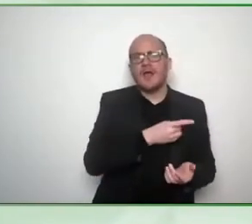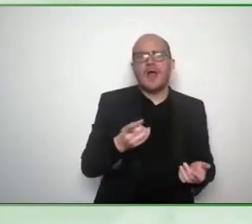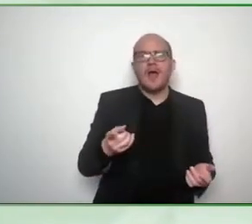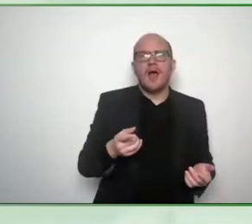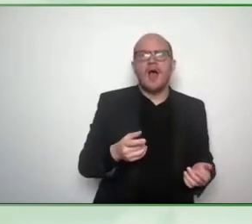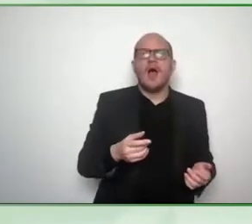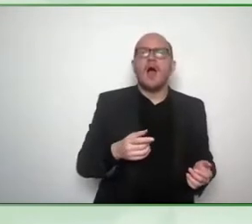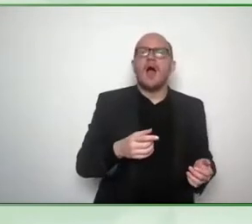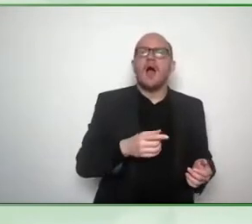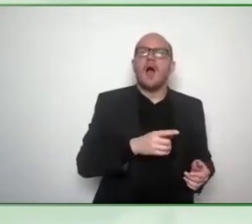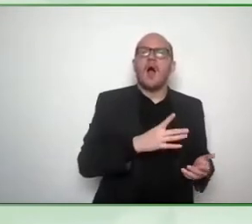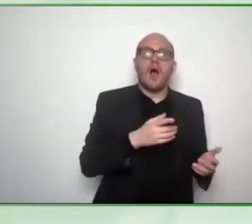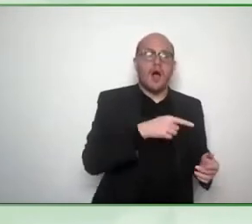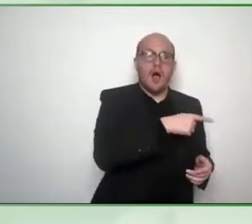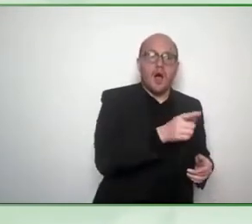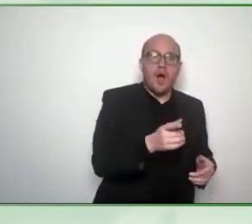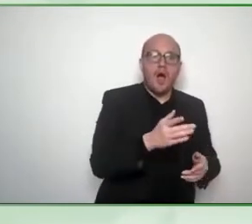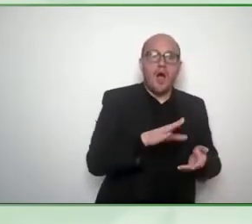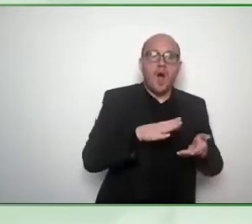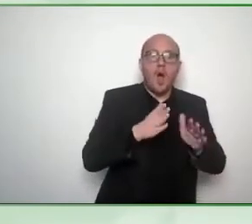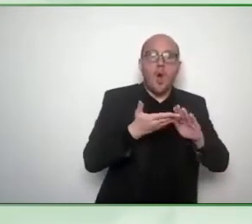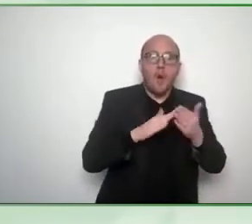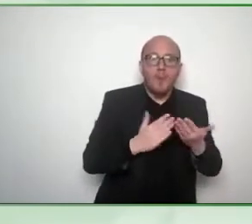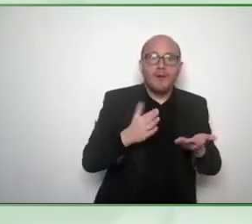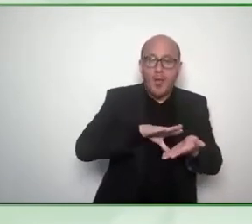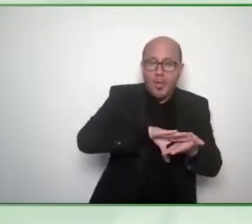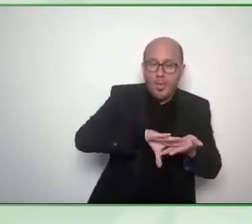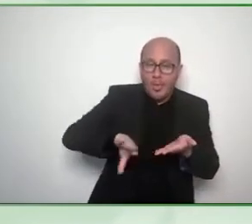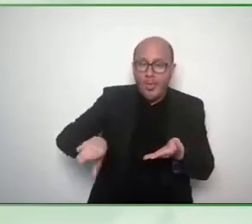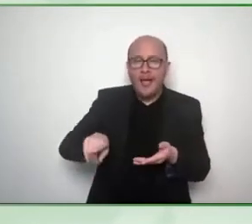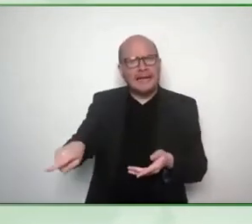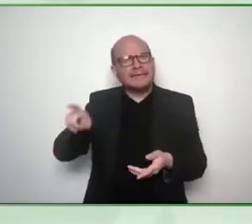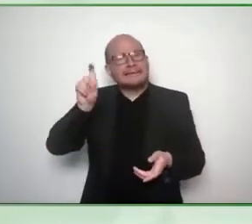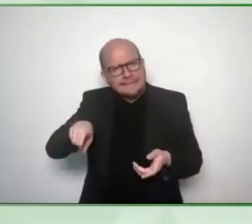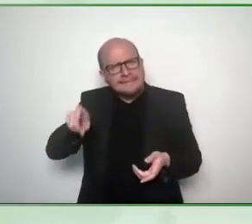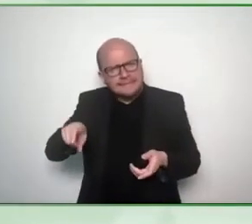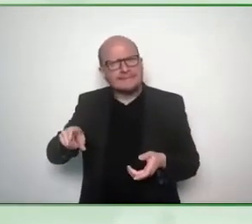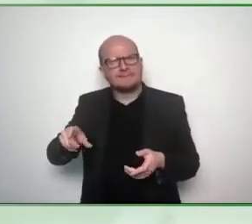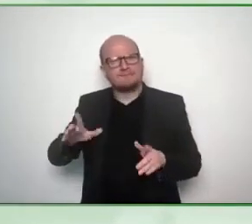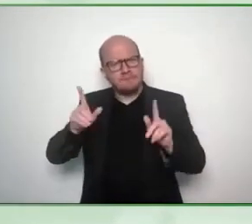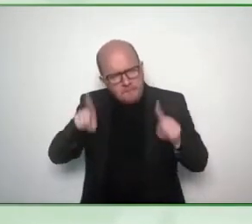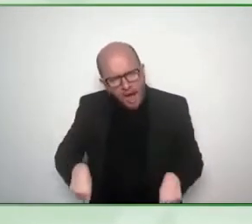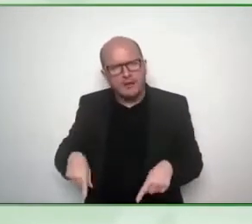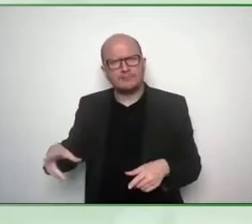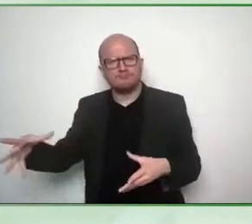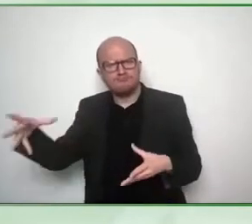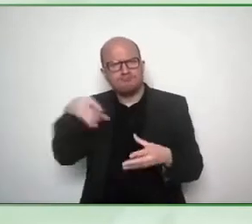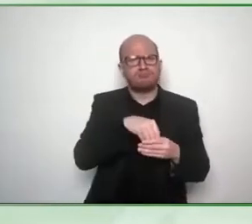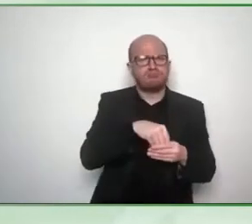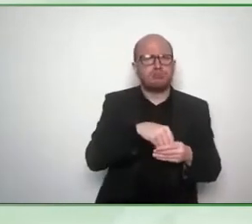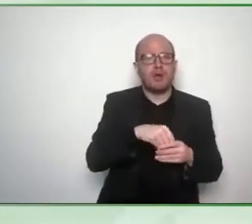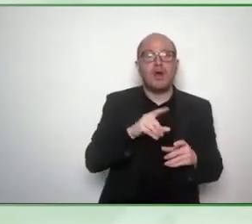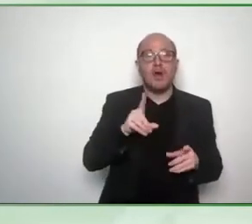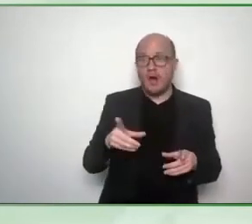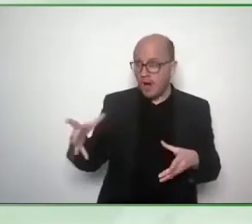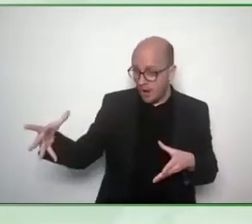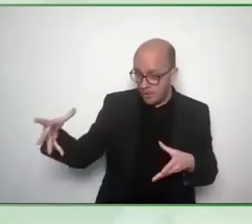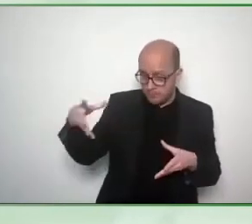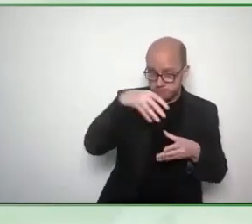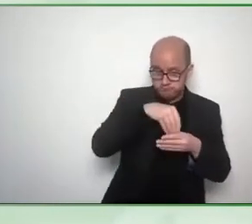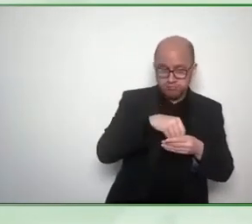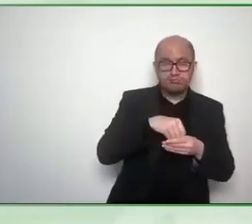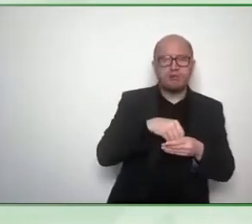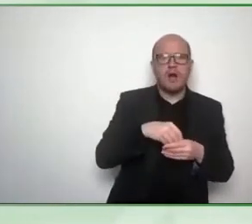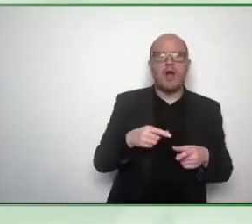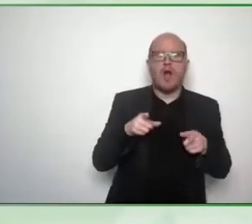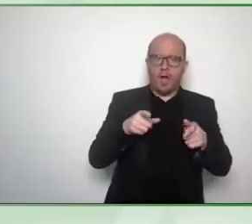and one of my students once uh and quoted to me and i've used this ever since she said it because i think